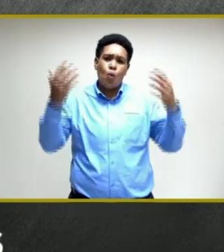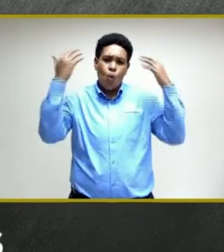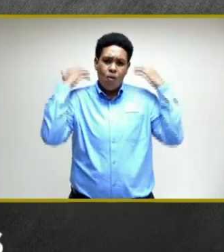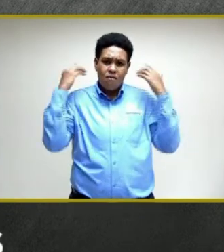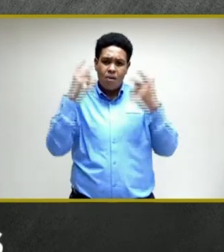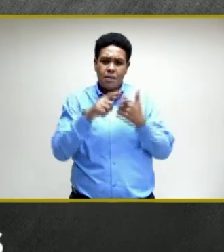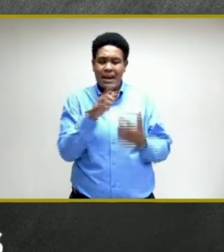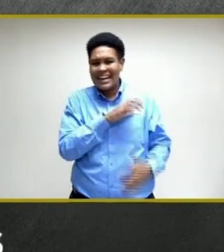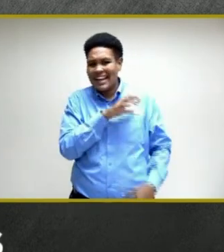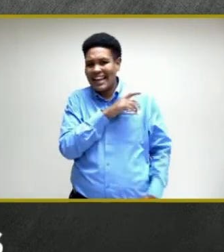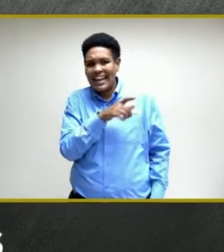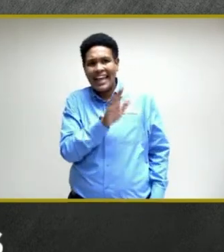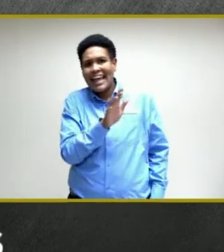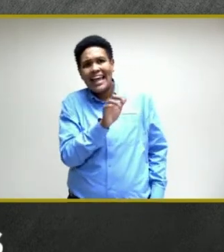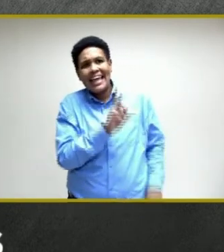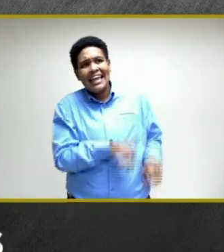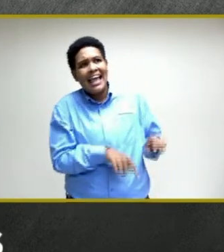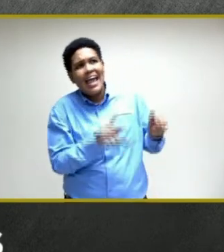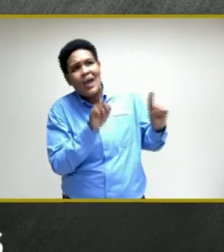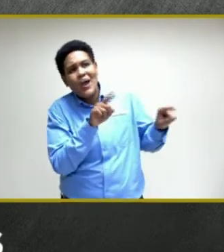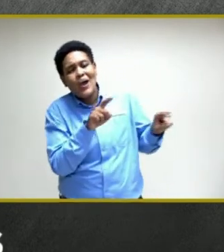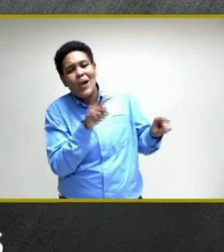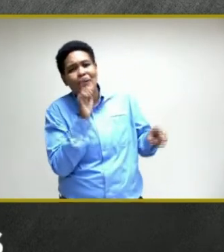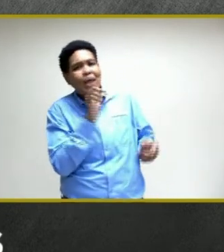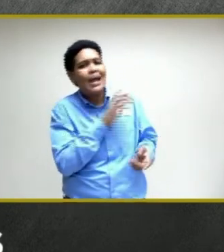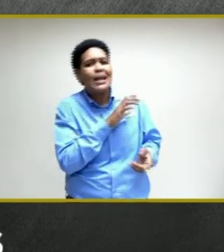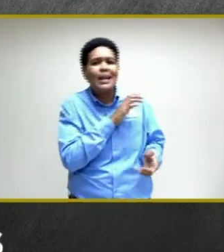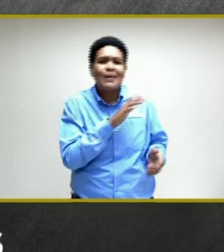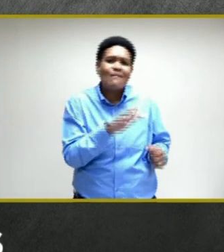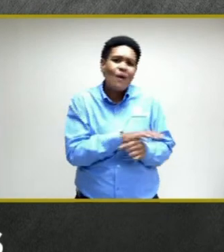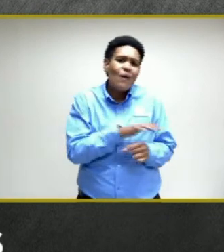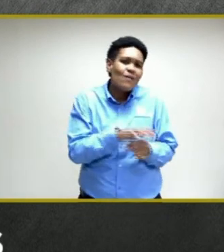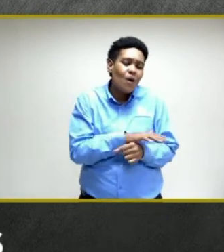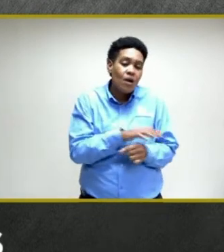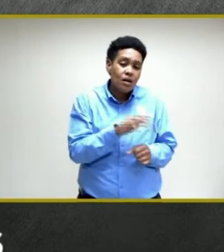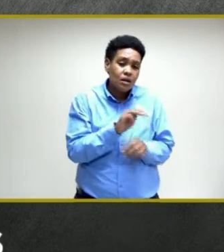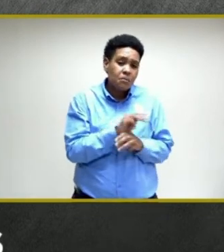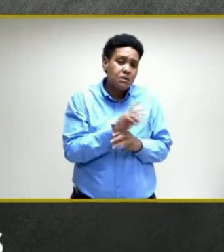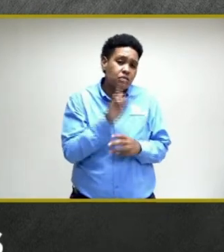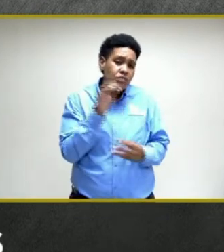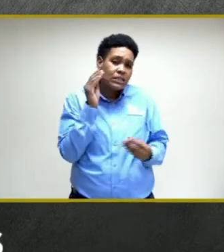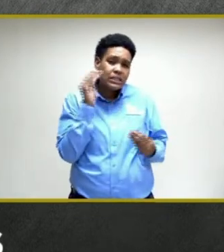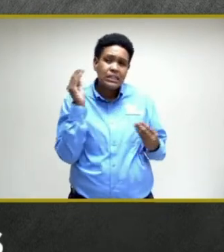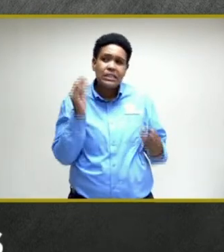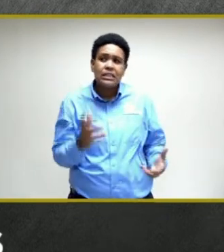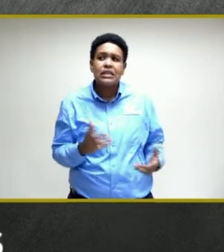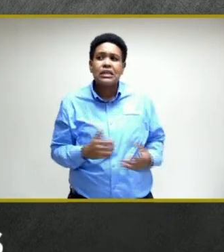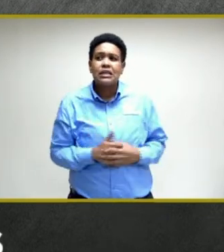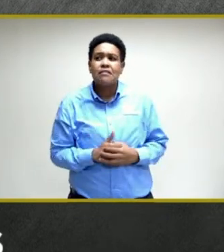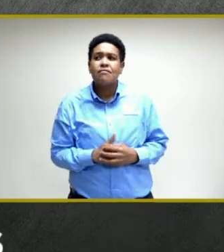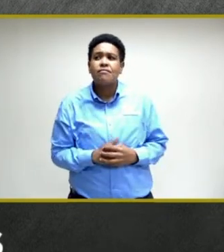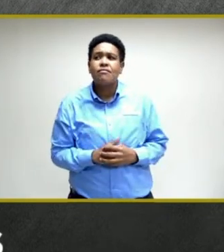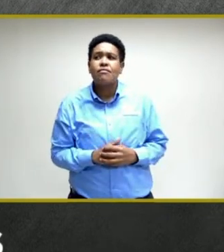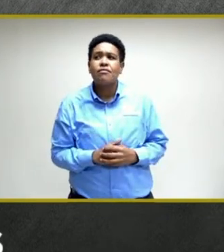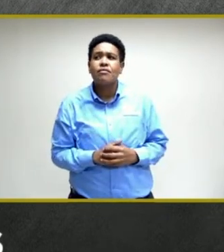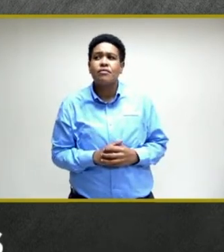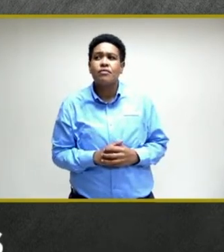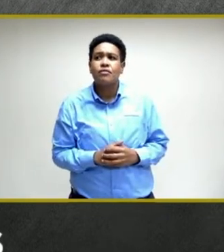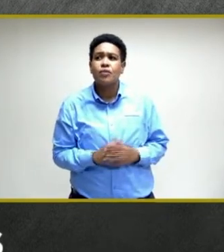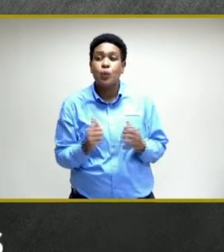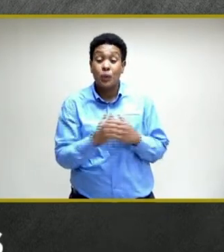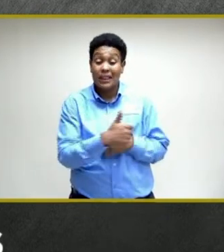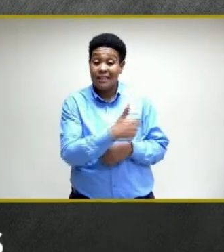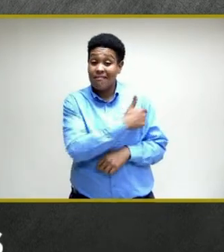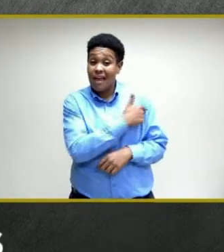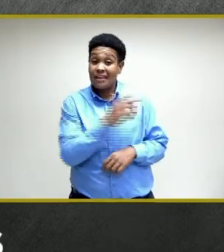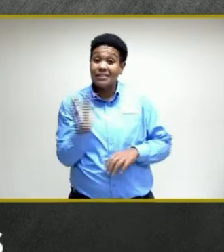clinics where the doctors are also overwhelmed. The minister had said that with the vaccine blitz,